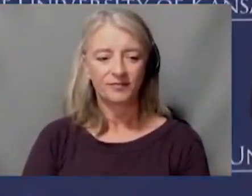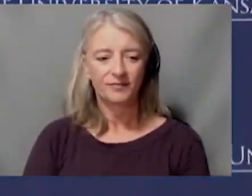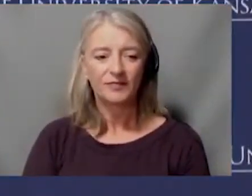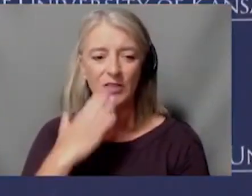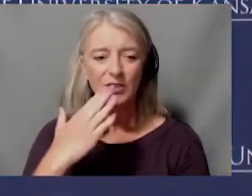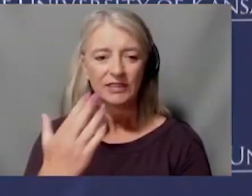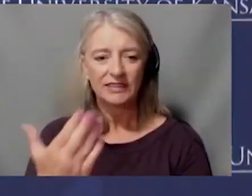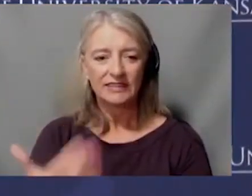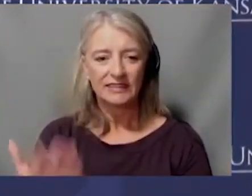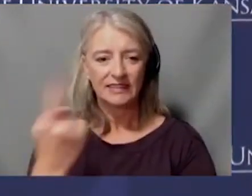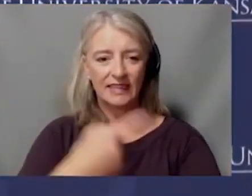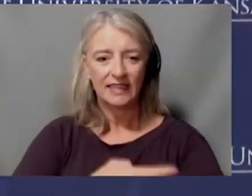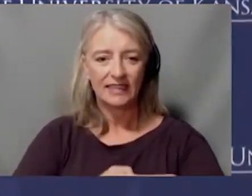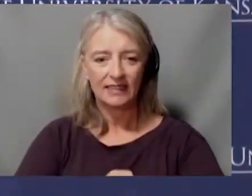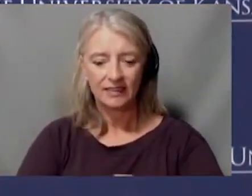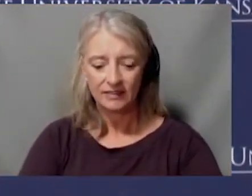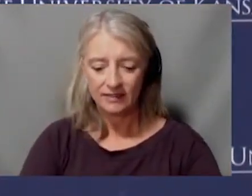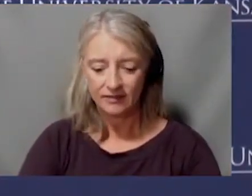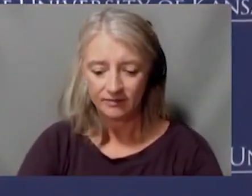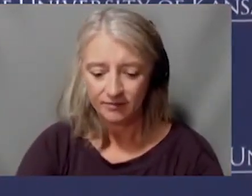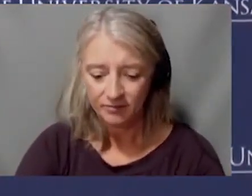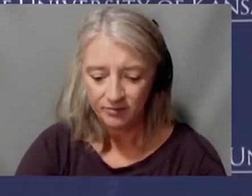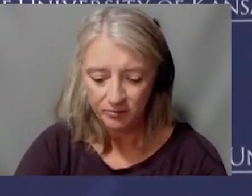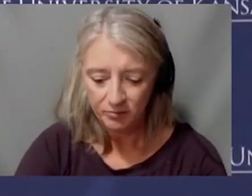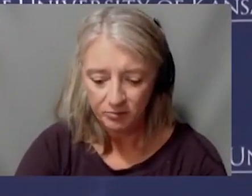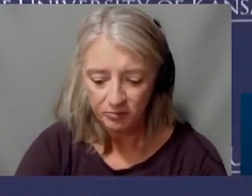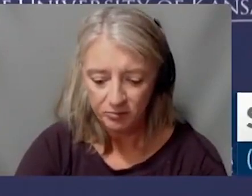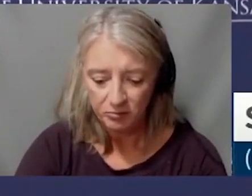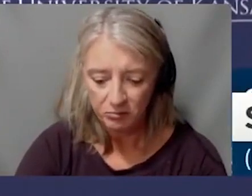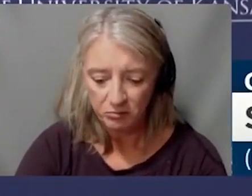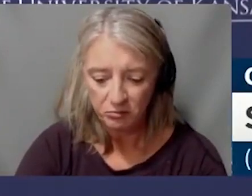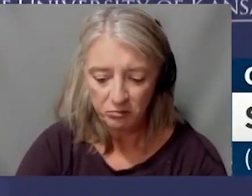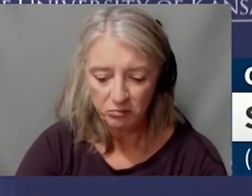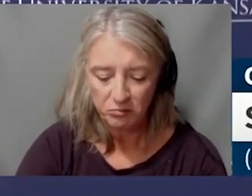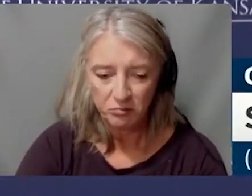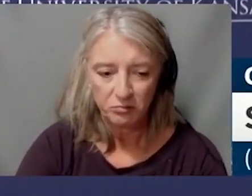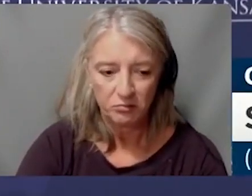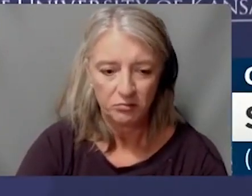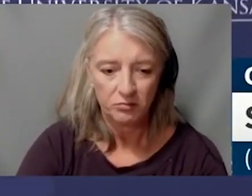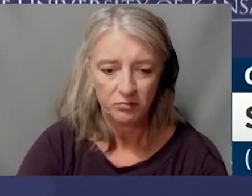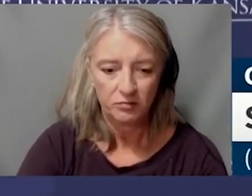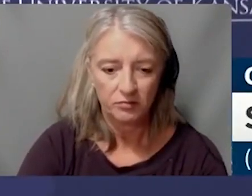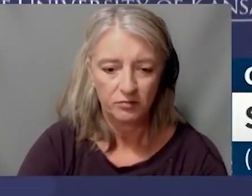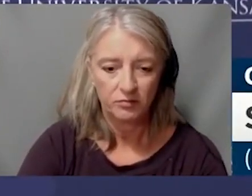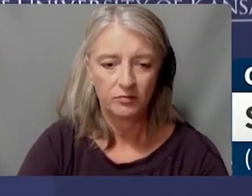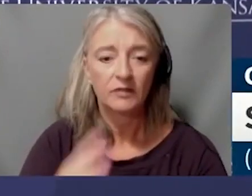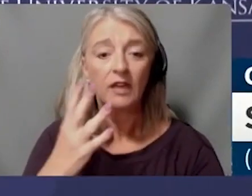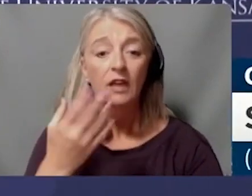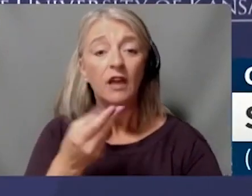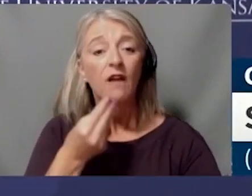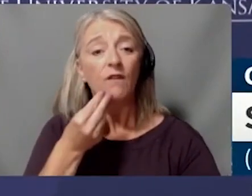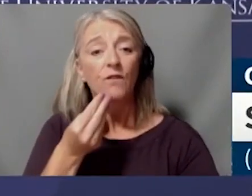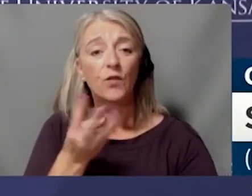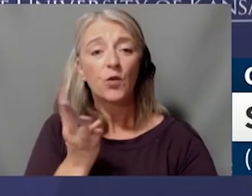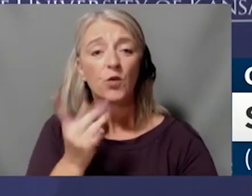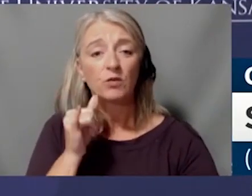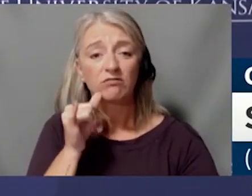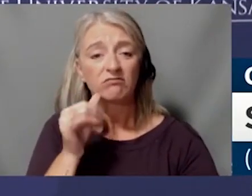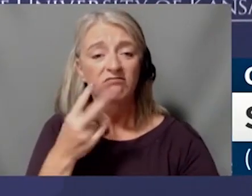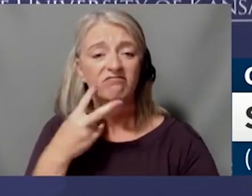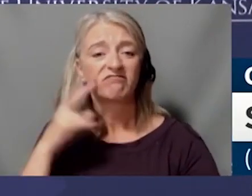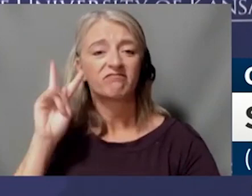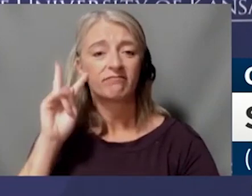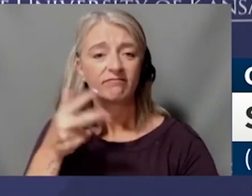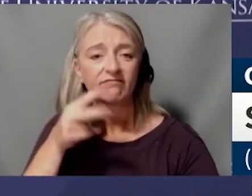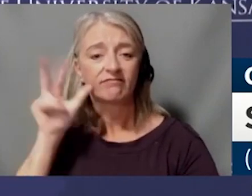Today, effective July 1, just a few days ago, I am pleased to